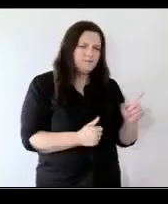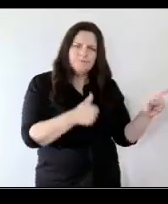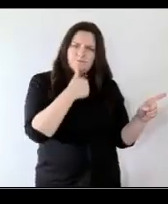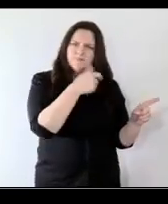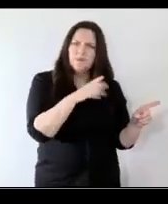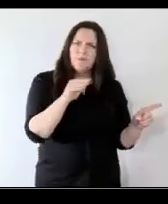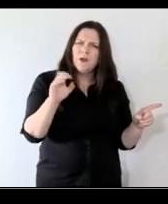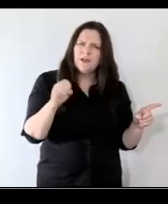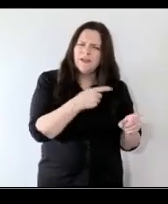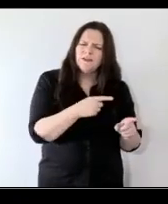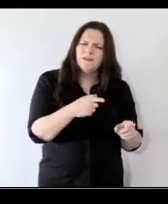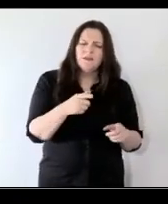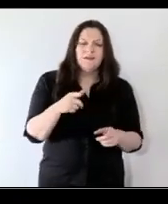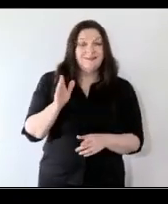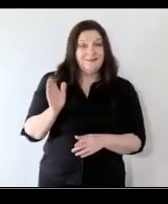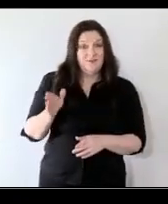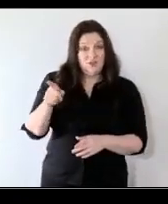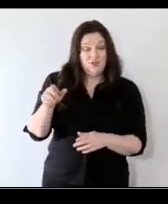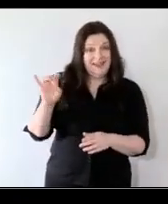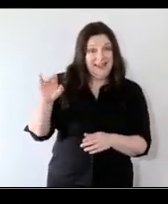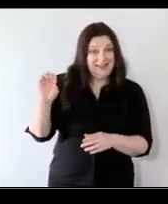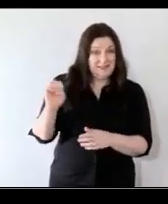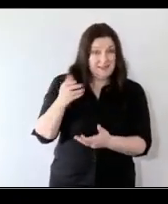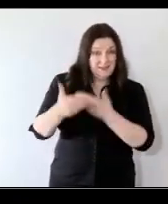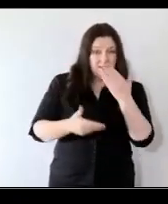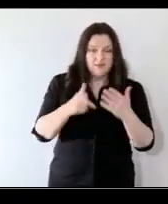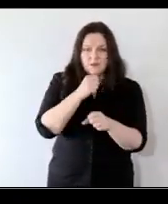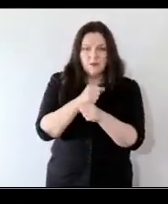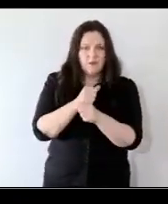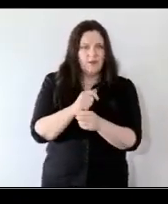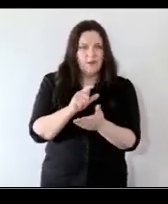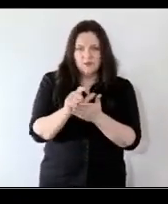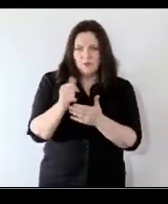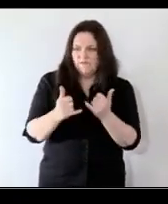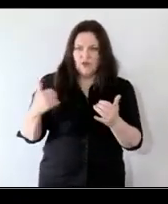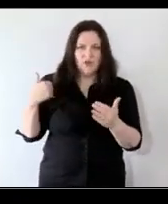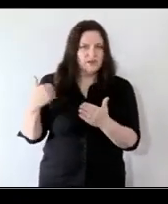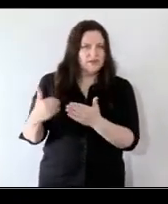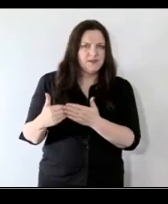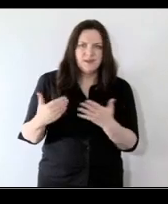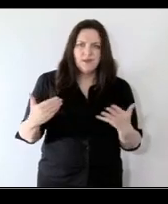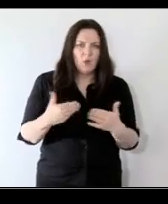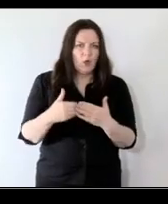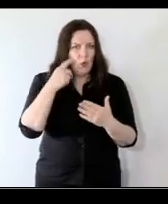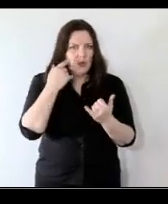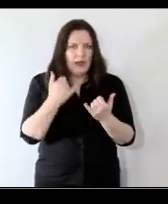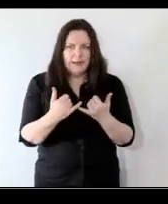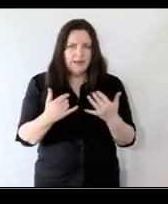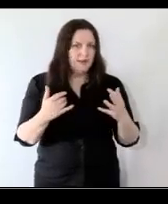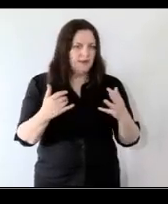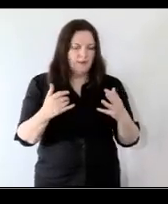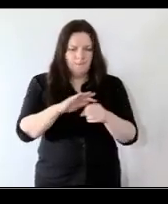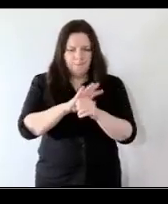you first um kate painted a picture there really of the 12 years traveled what this pandemic has looked like globally